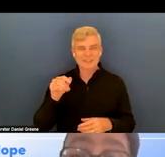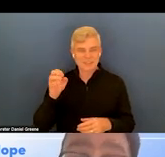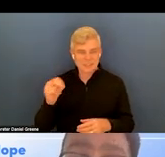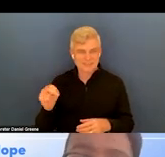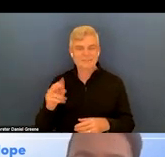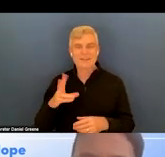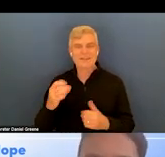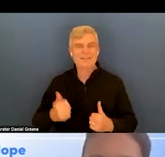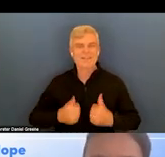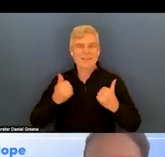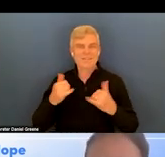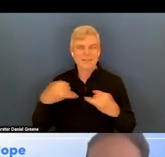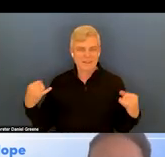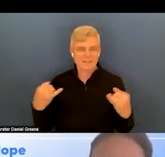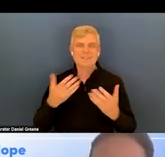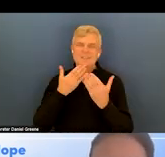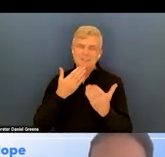thank you for all that you do.